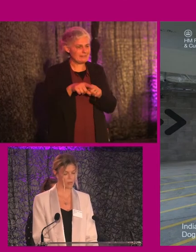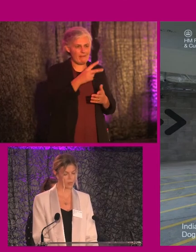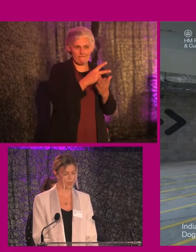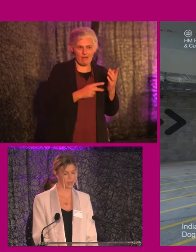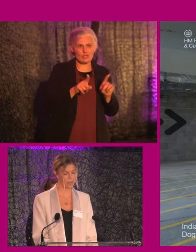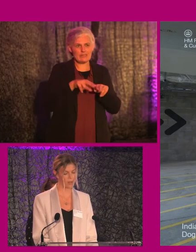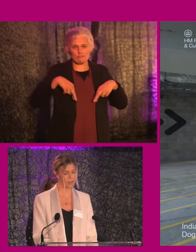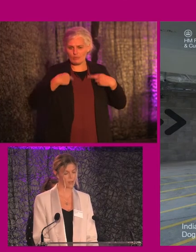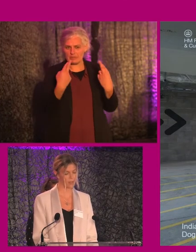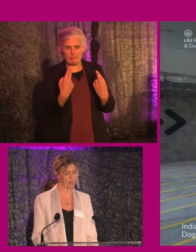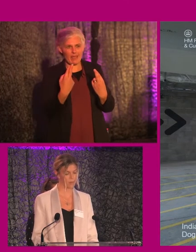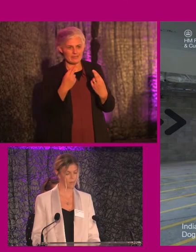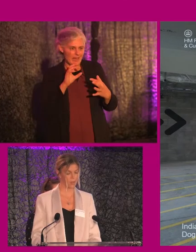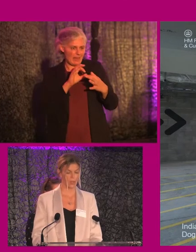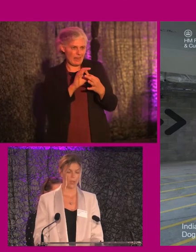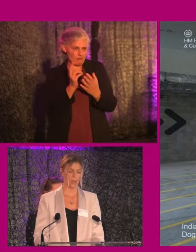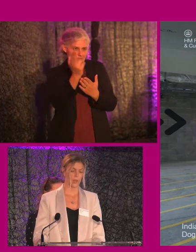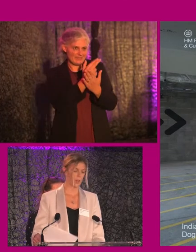equal respect to their design team.